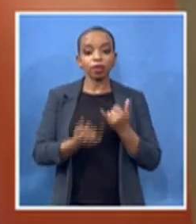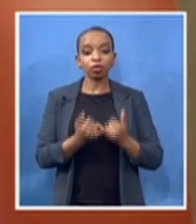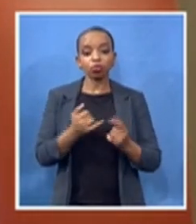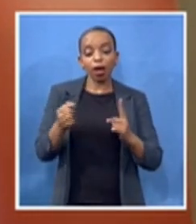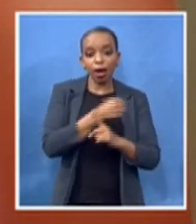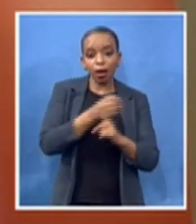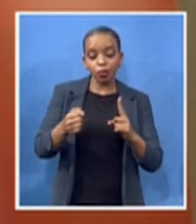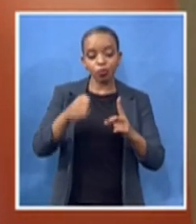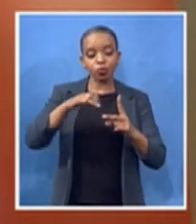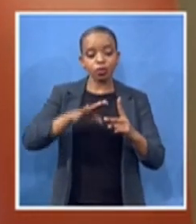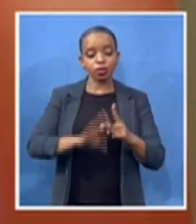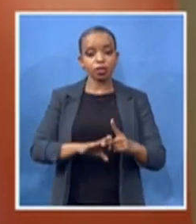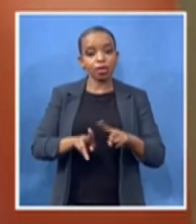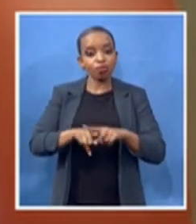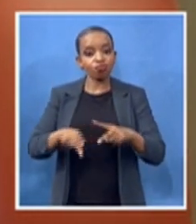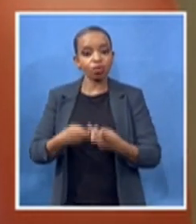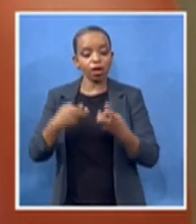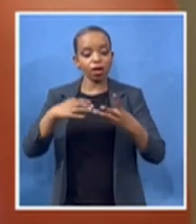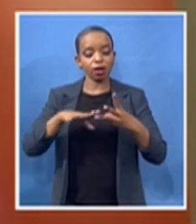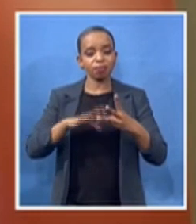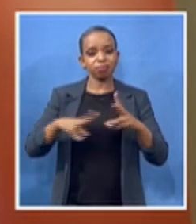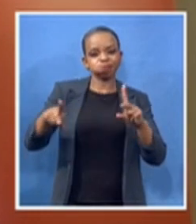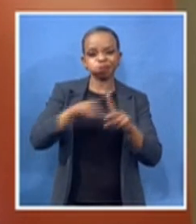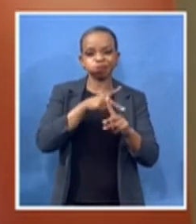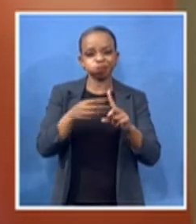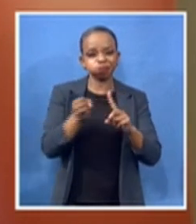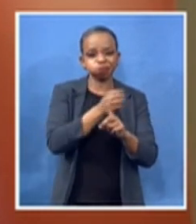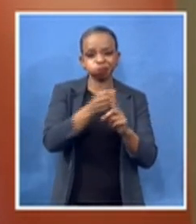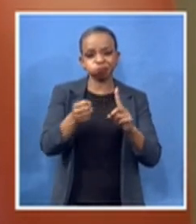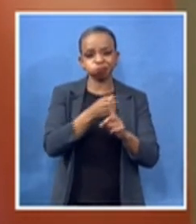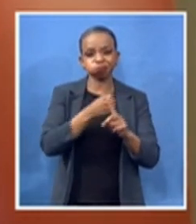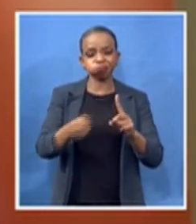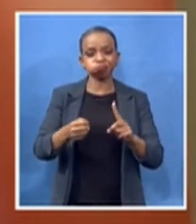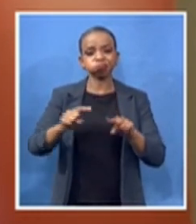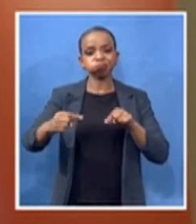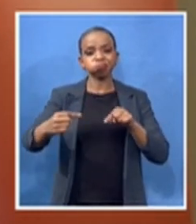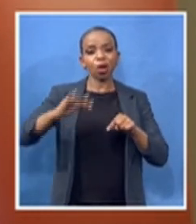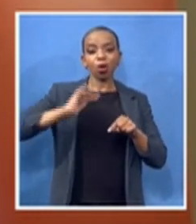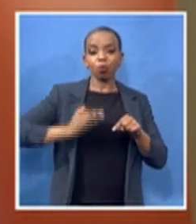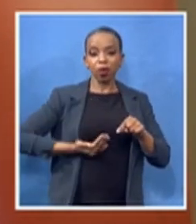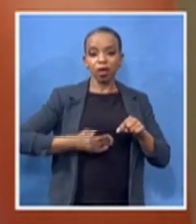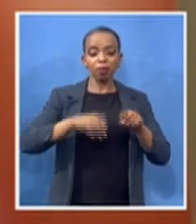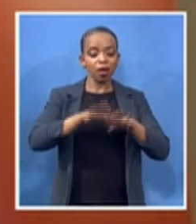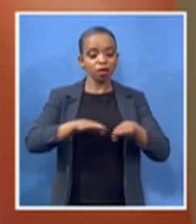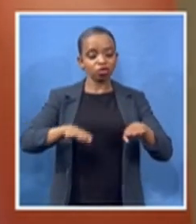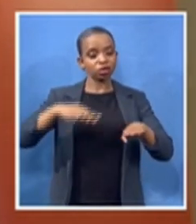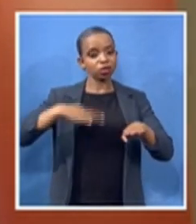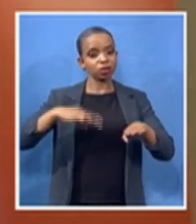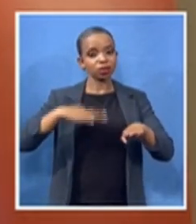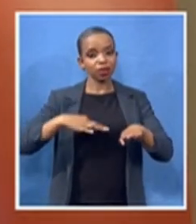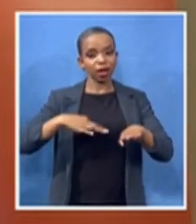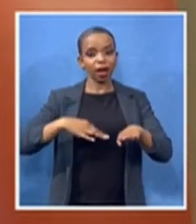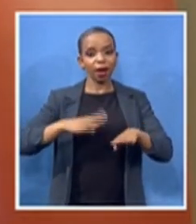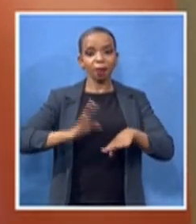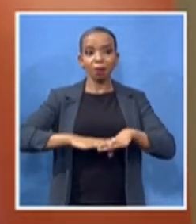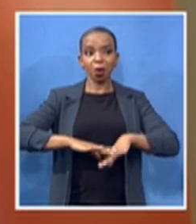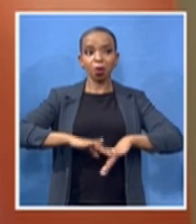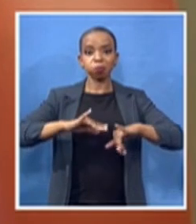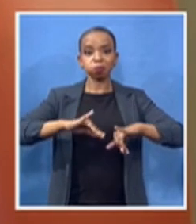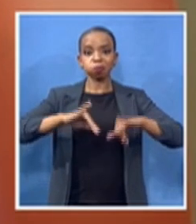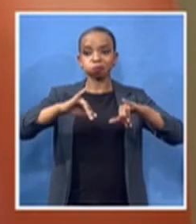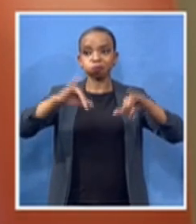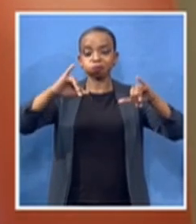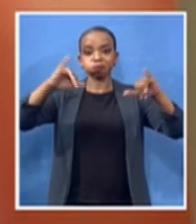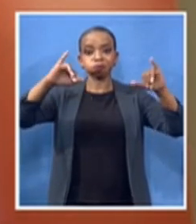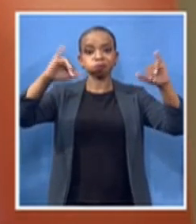children and girl children continue to rise they continue to be attacked to be abused and to be murdered in